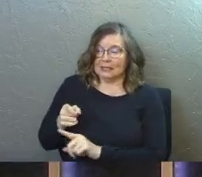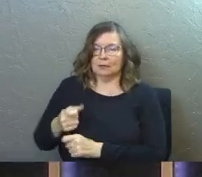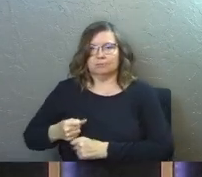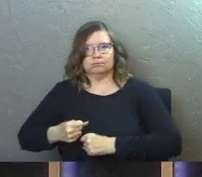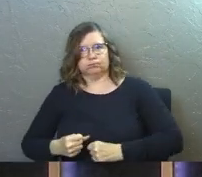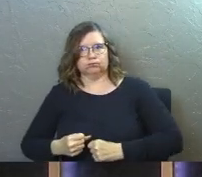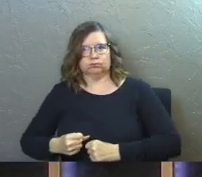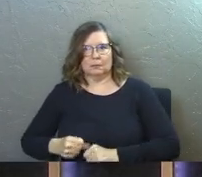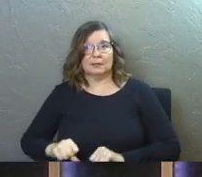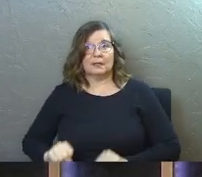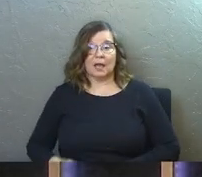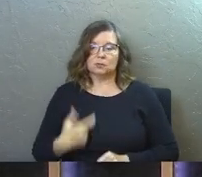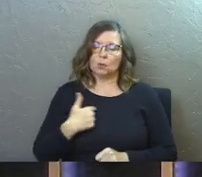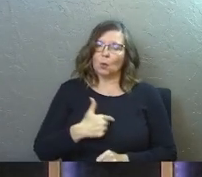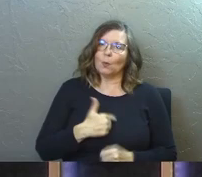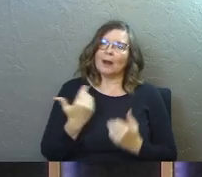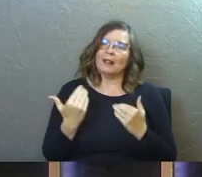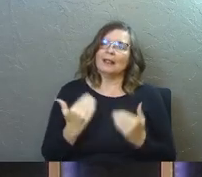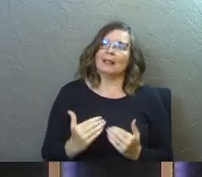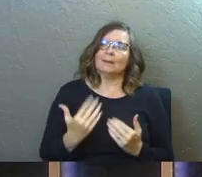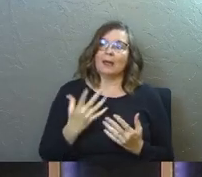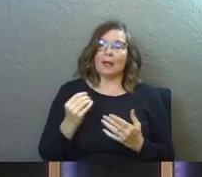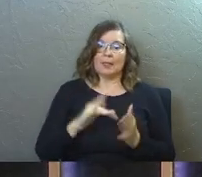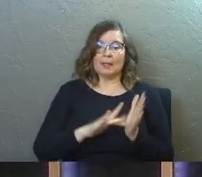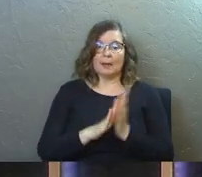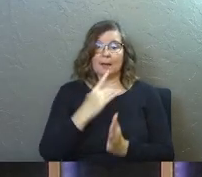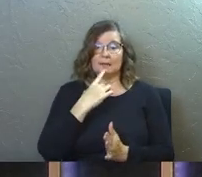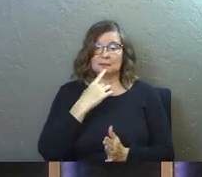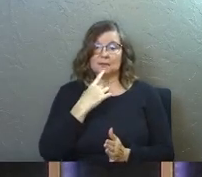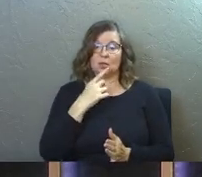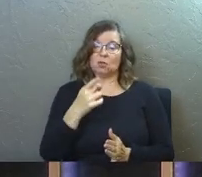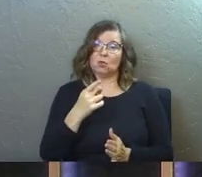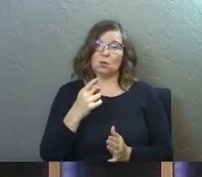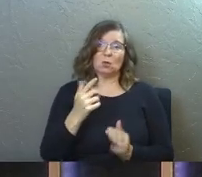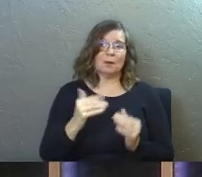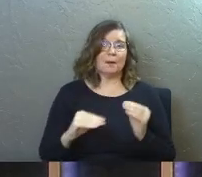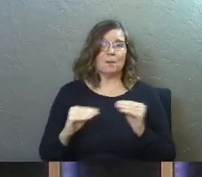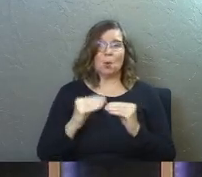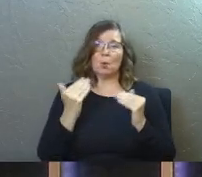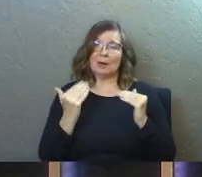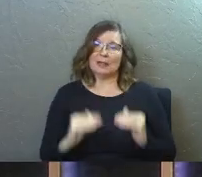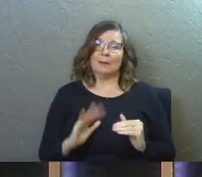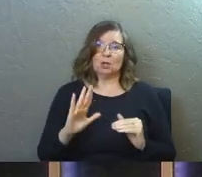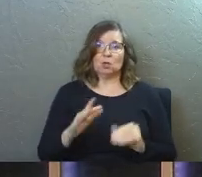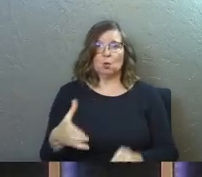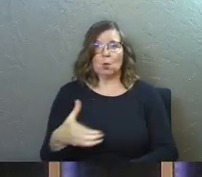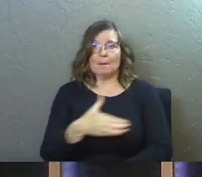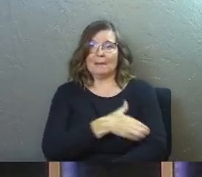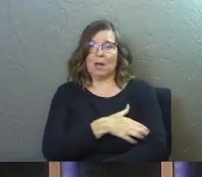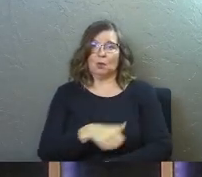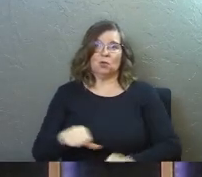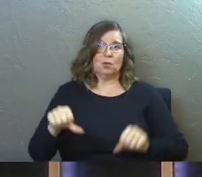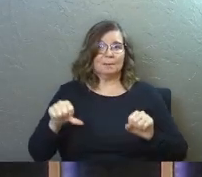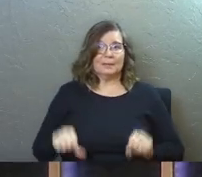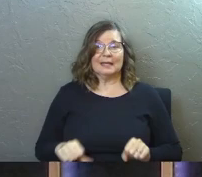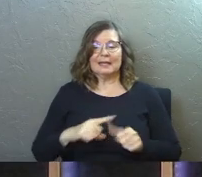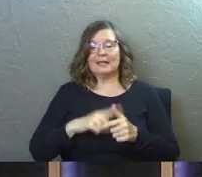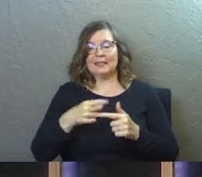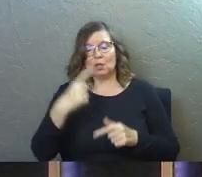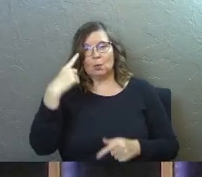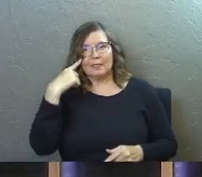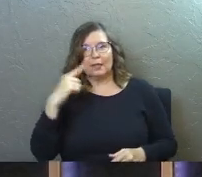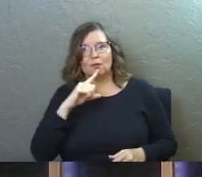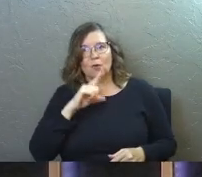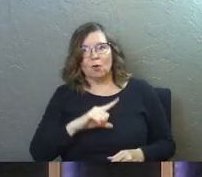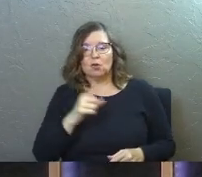more. So we're limited. And the Bible says you're way more limited in your power and your ability than you